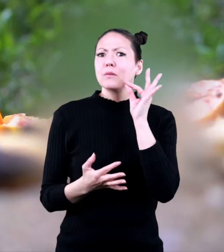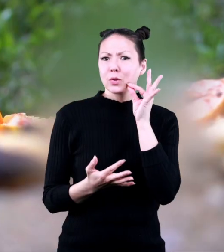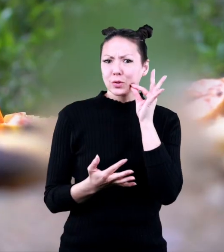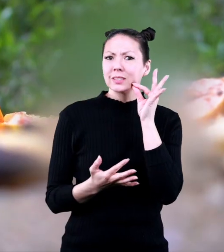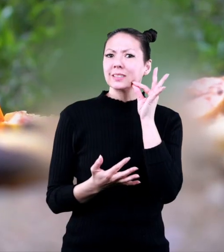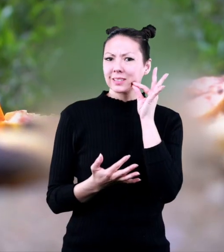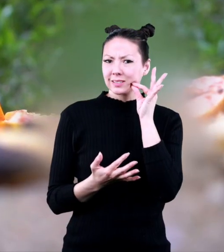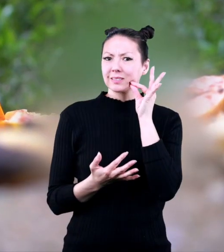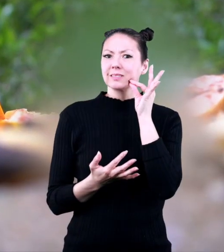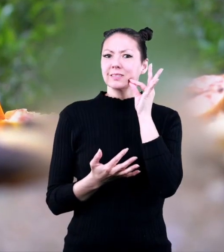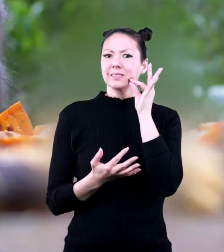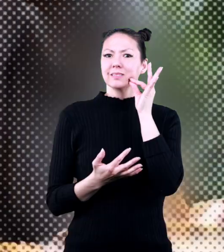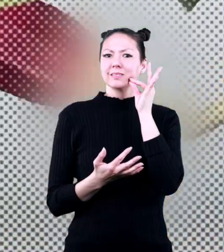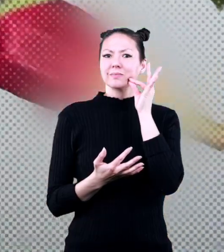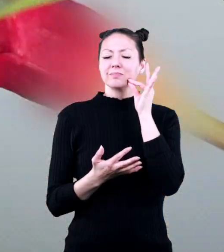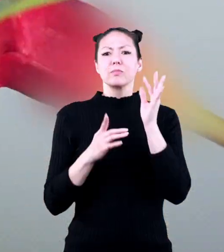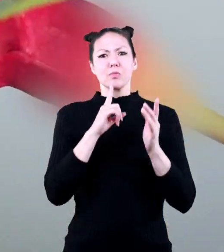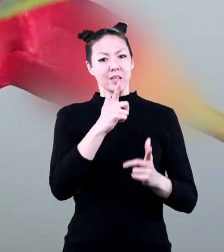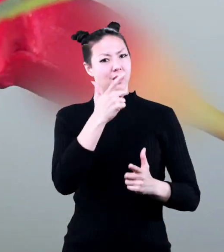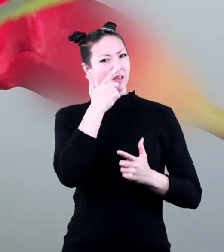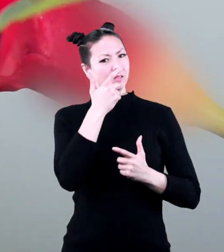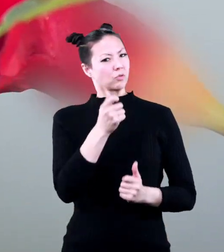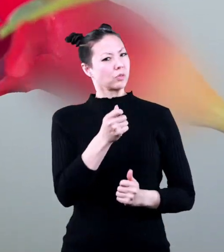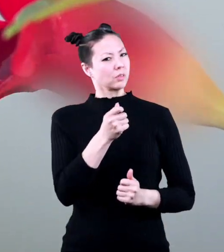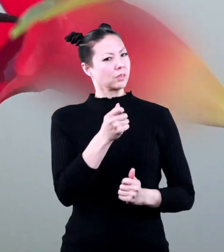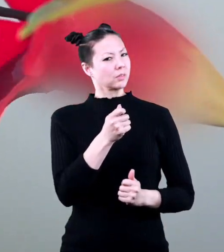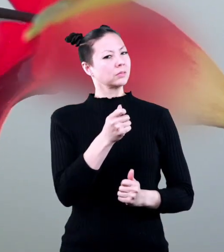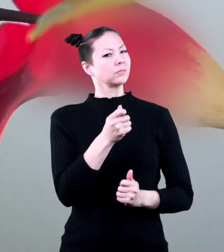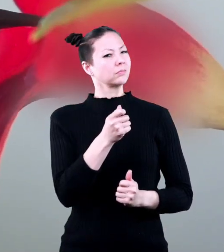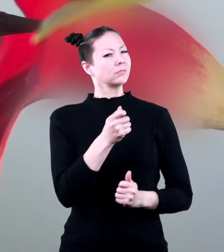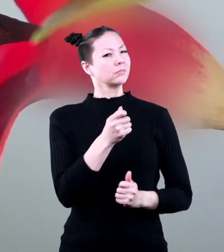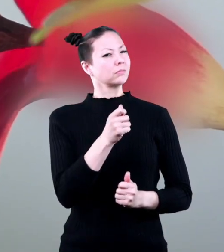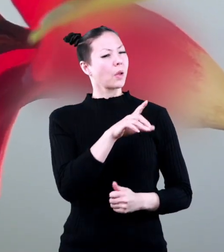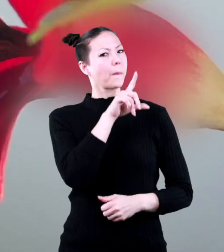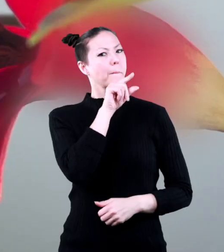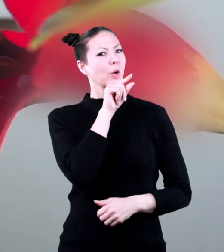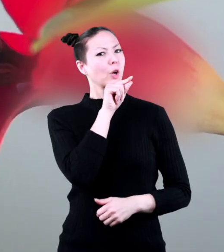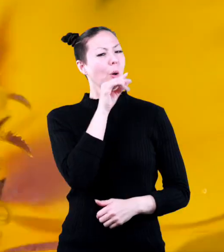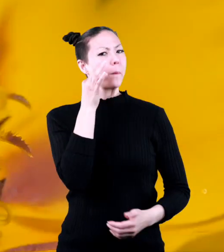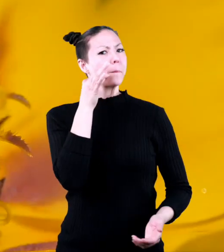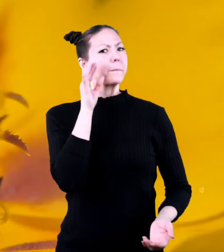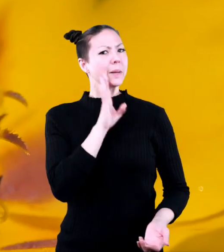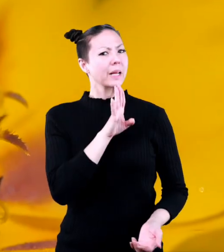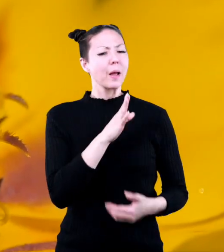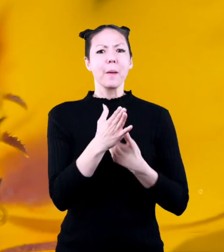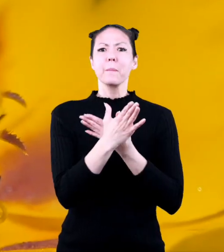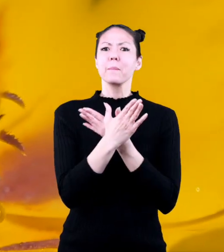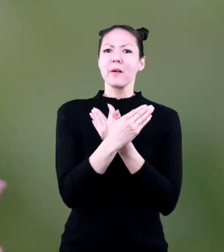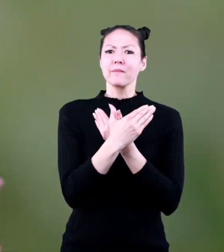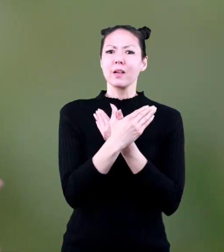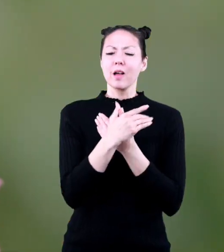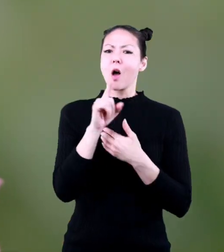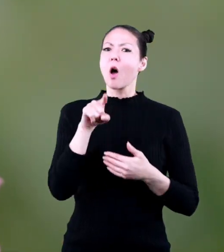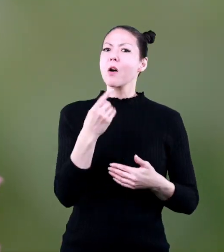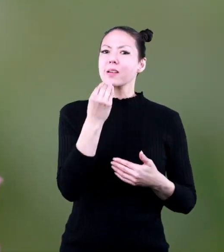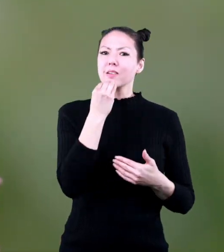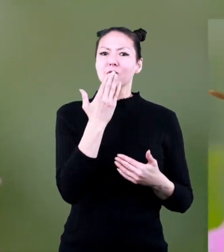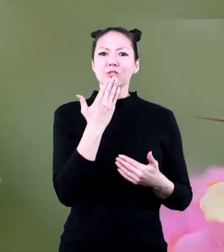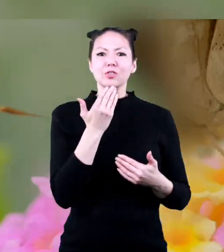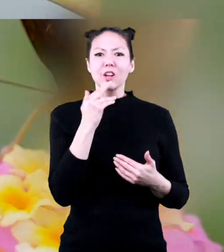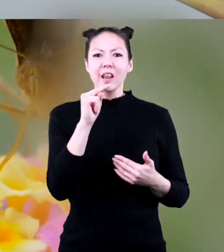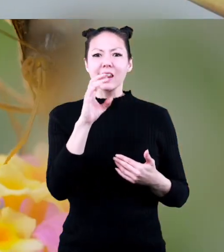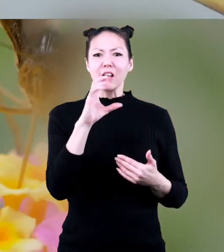or fruits. Here is an interesting fact. Birds, bees, and butterflies